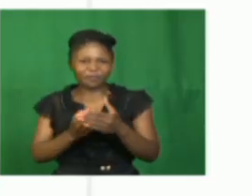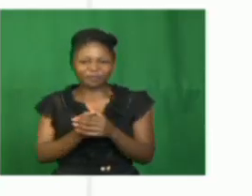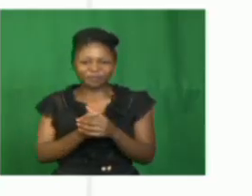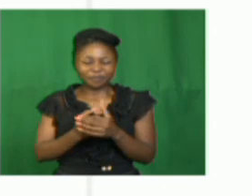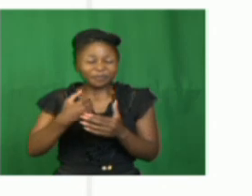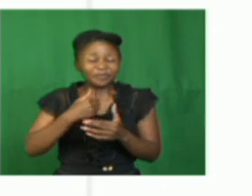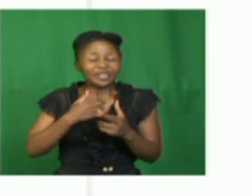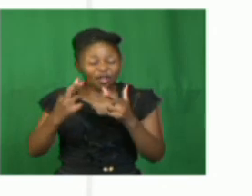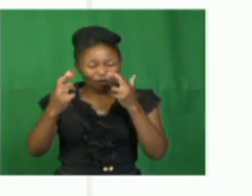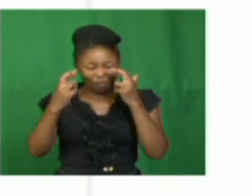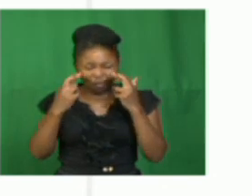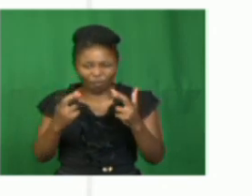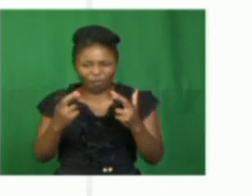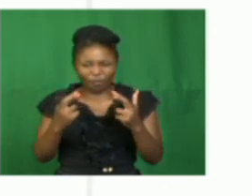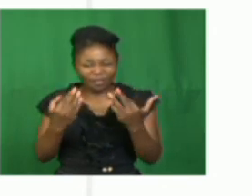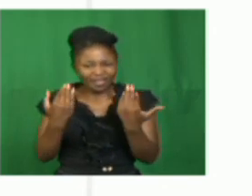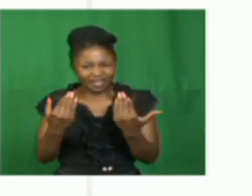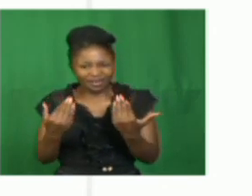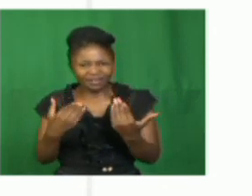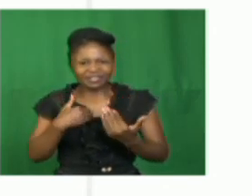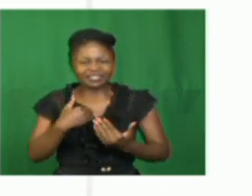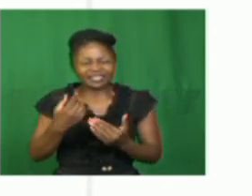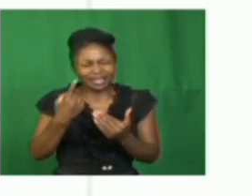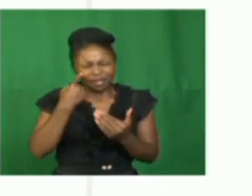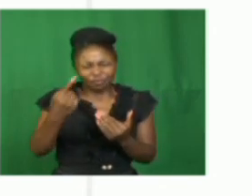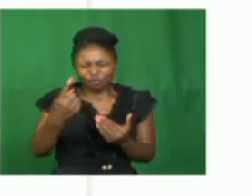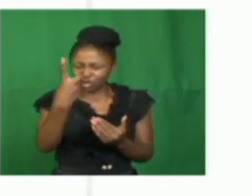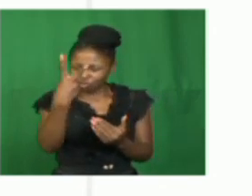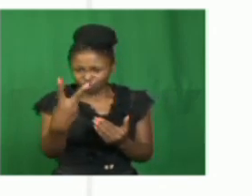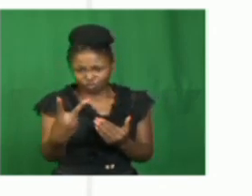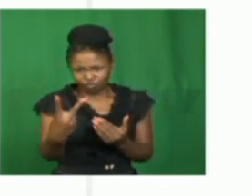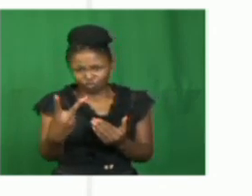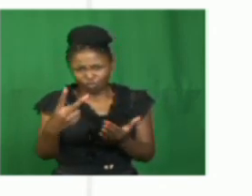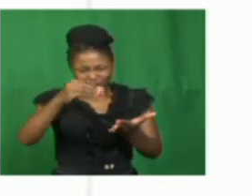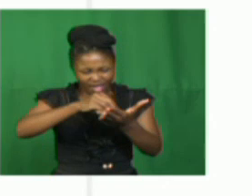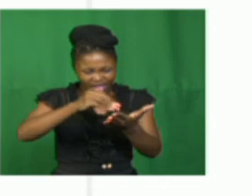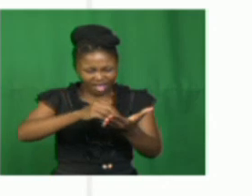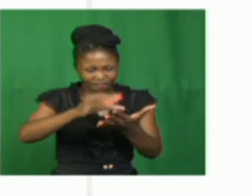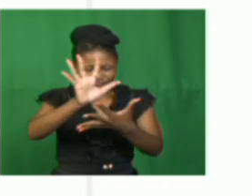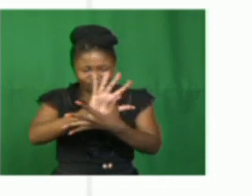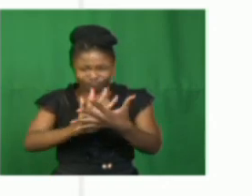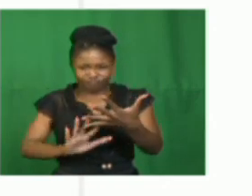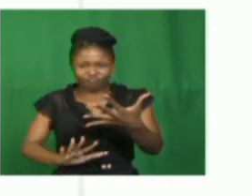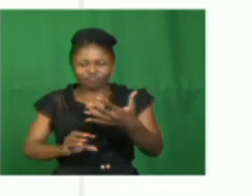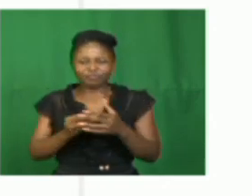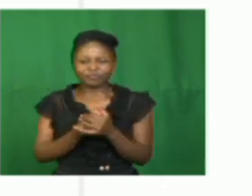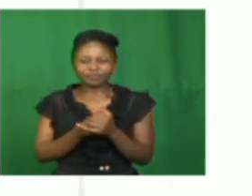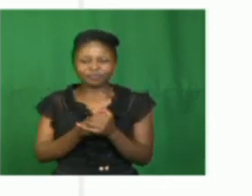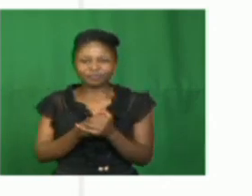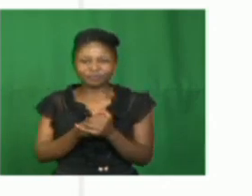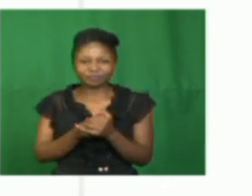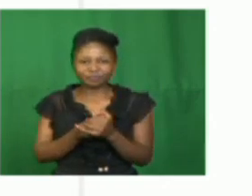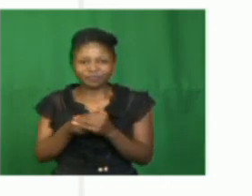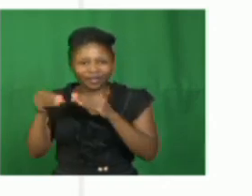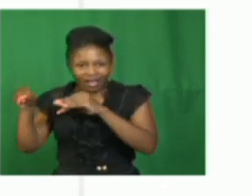now, we have touched on two elements of a story. And then, we move